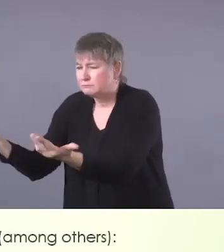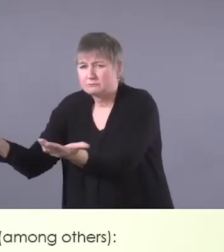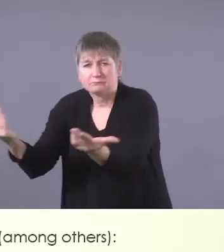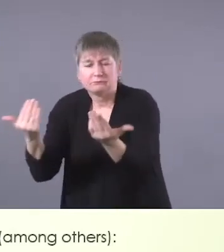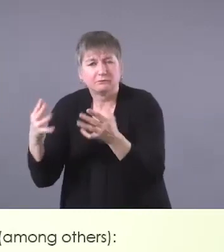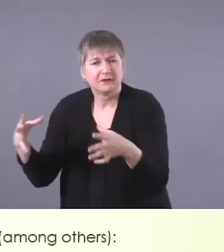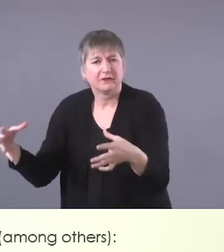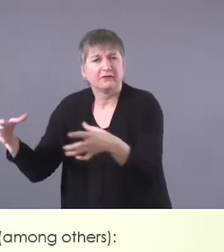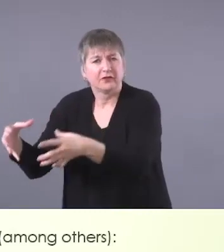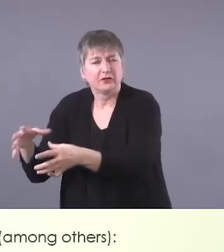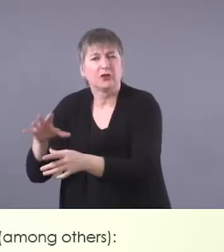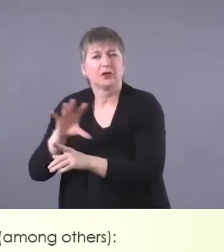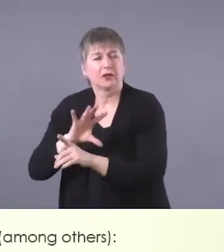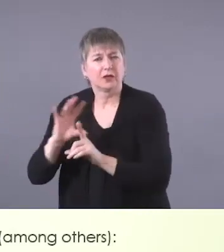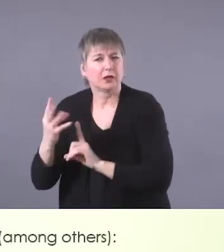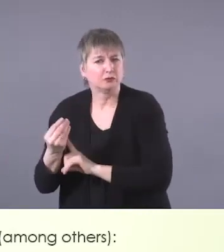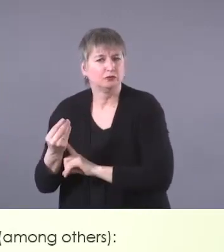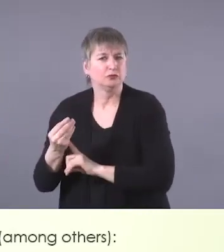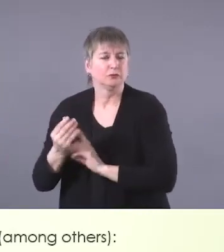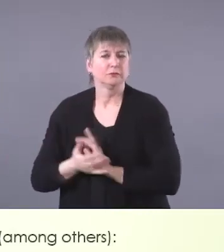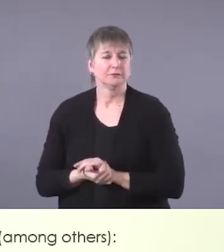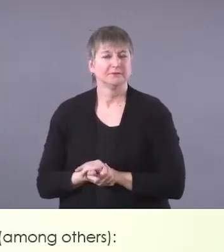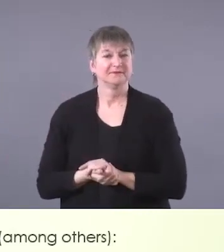cultural and traditional practices.